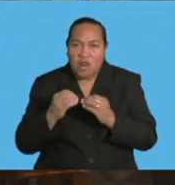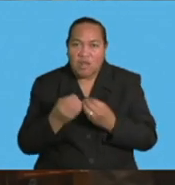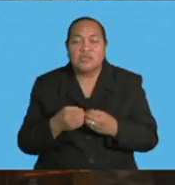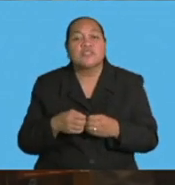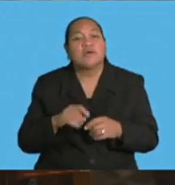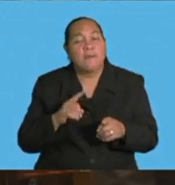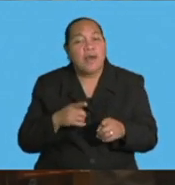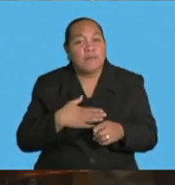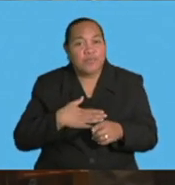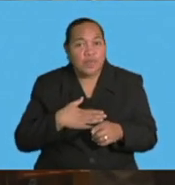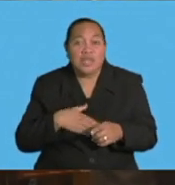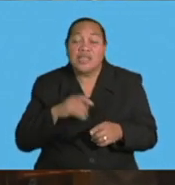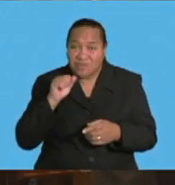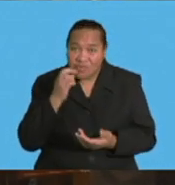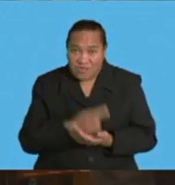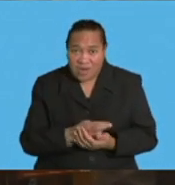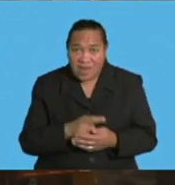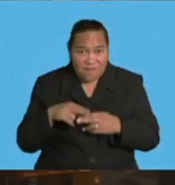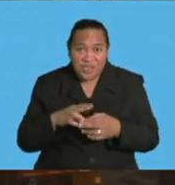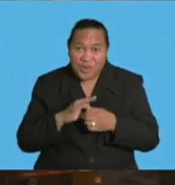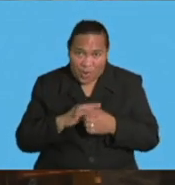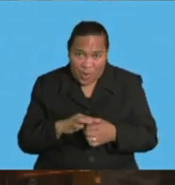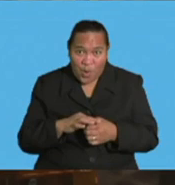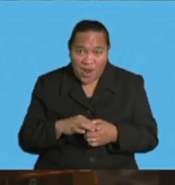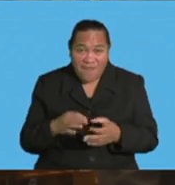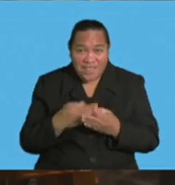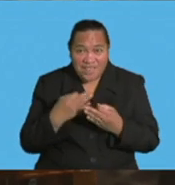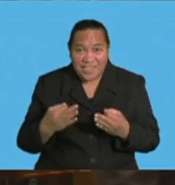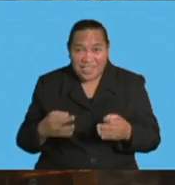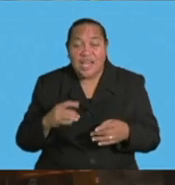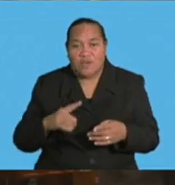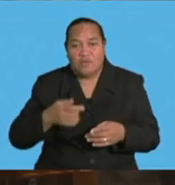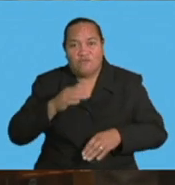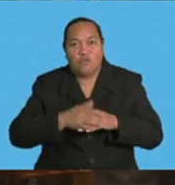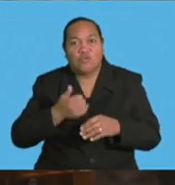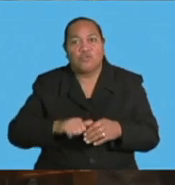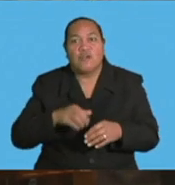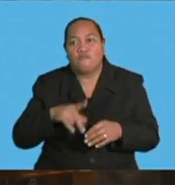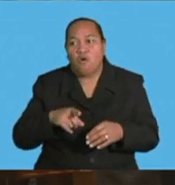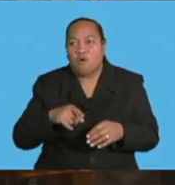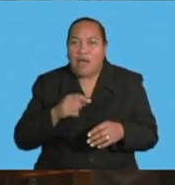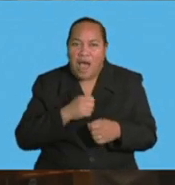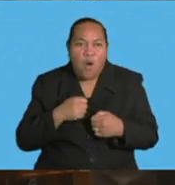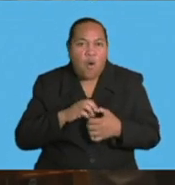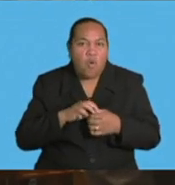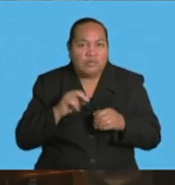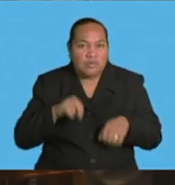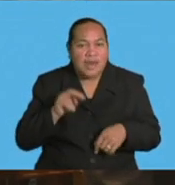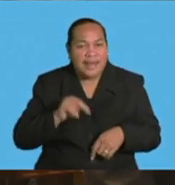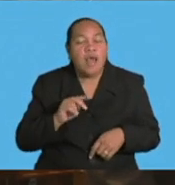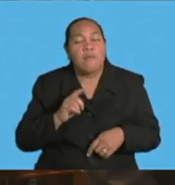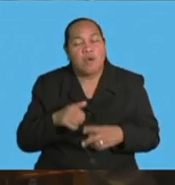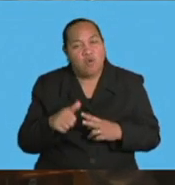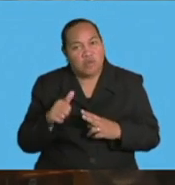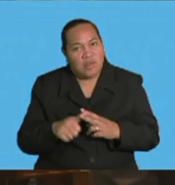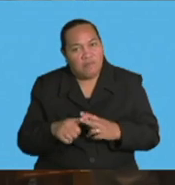sir, that although it is a Fiji-owned facility and will be fully utilised for our domestic needs, there are also plans